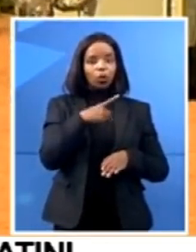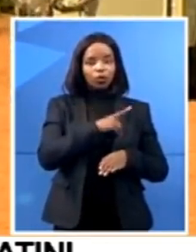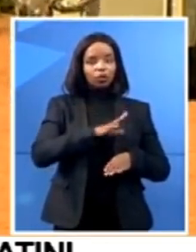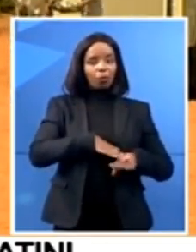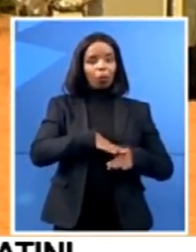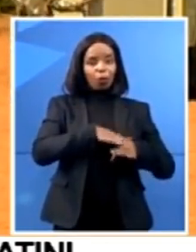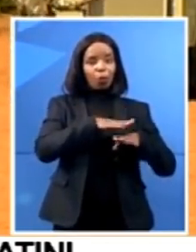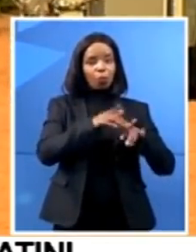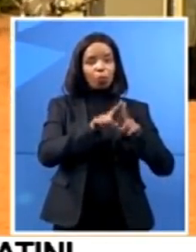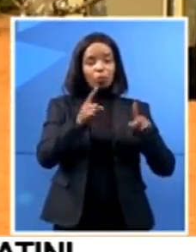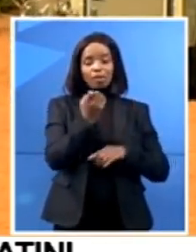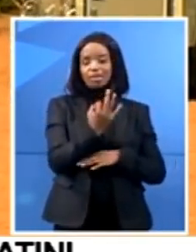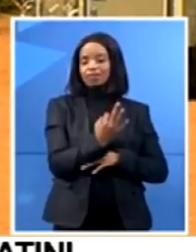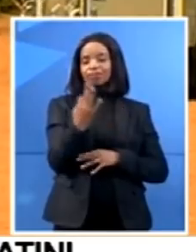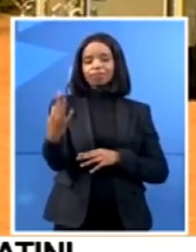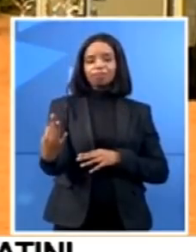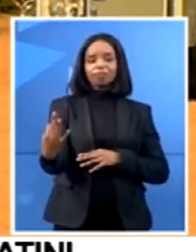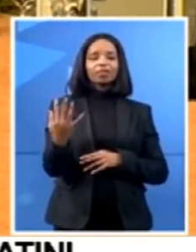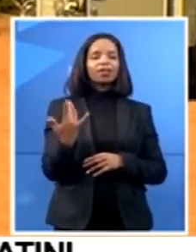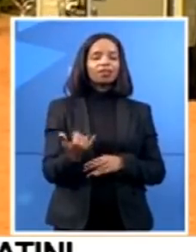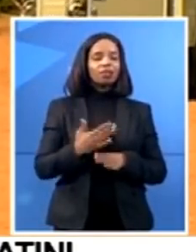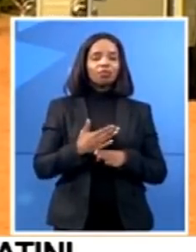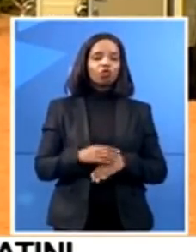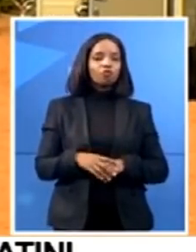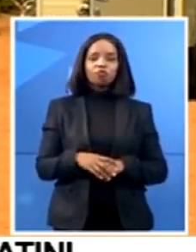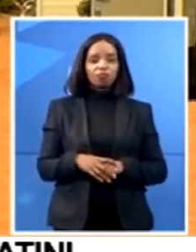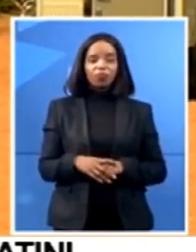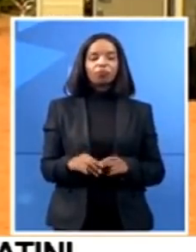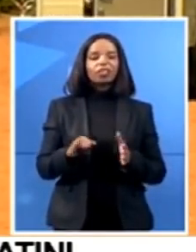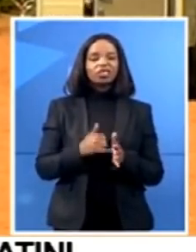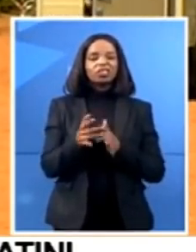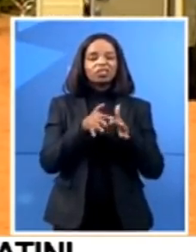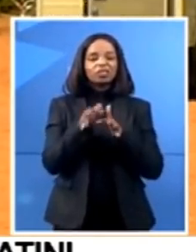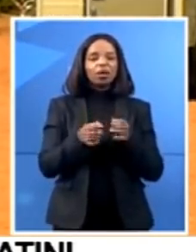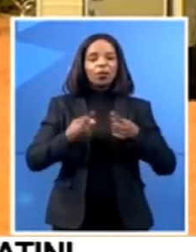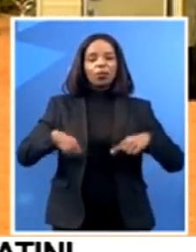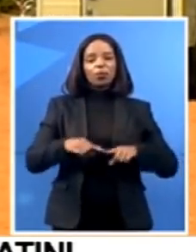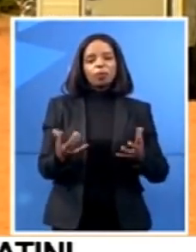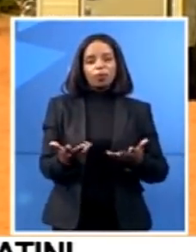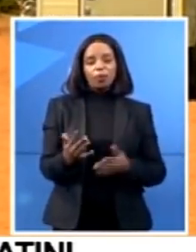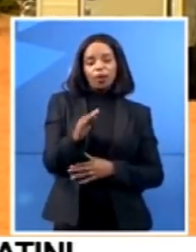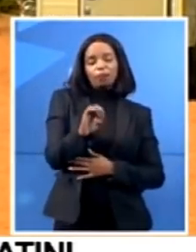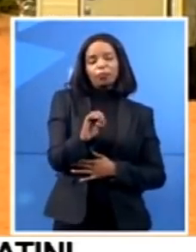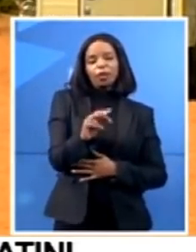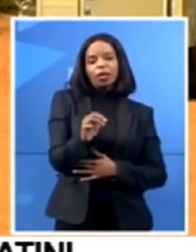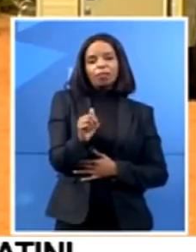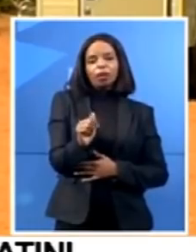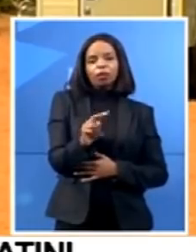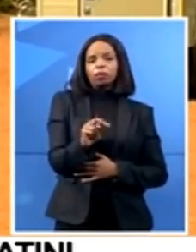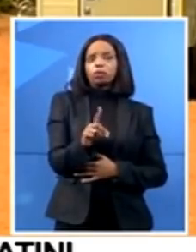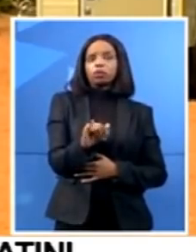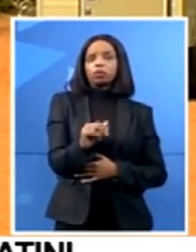Blaine, let me just give a sense of where we are. We are actually at Mbuzini. It's just on the border of Mozambique,